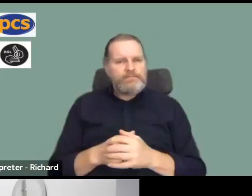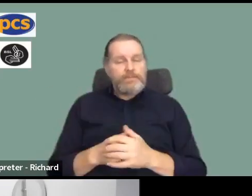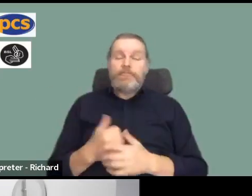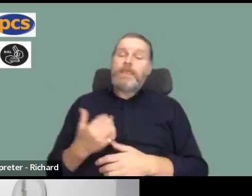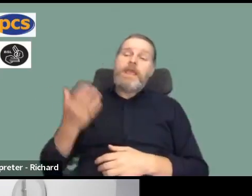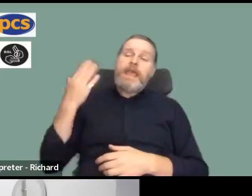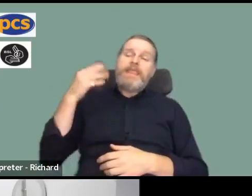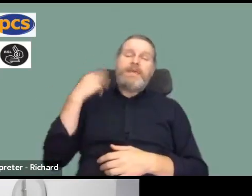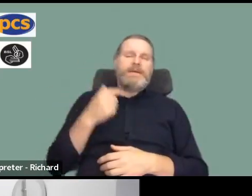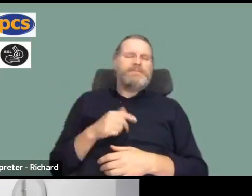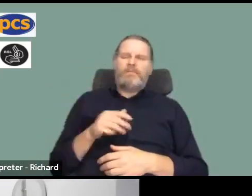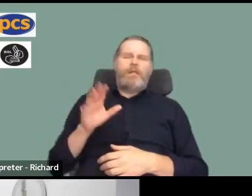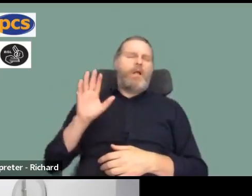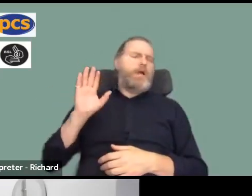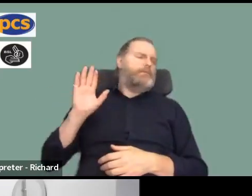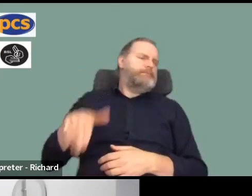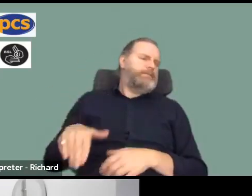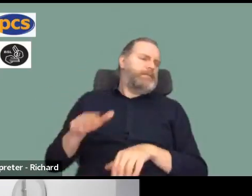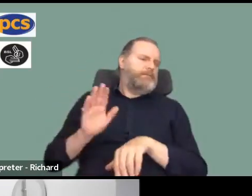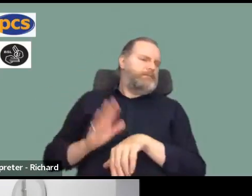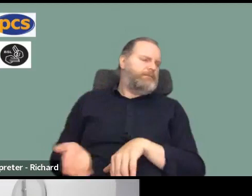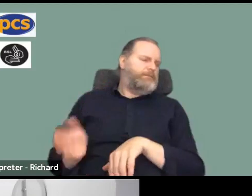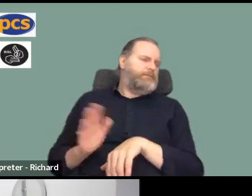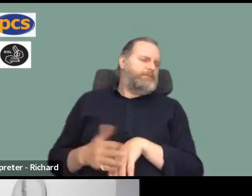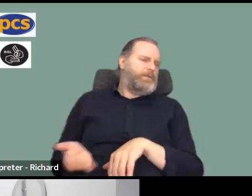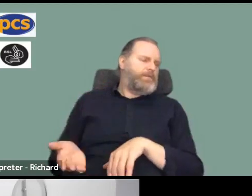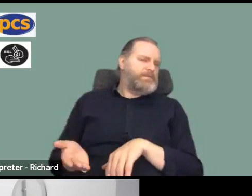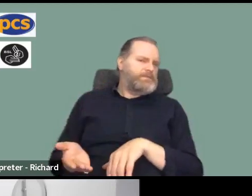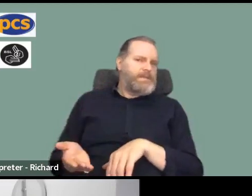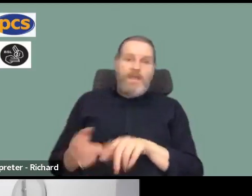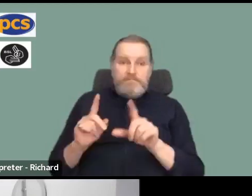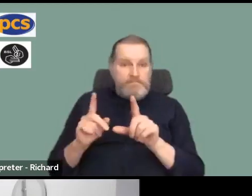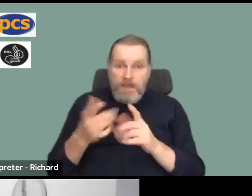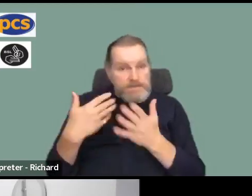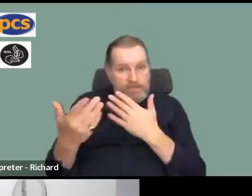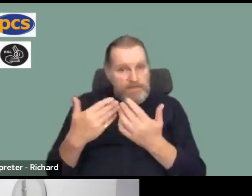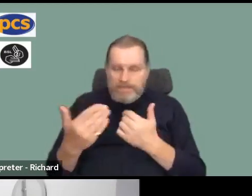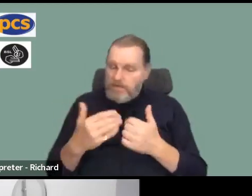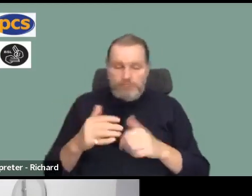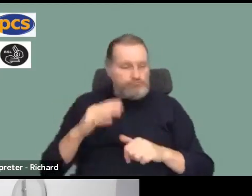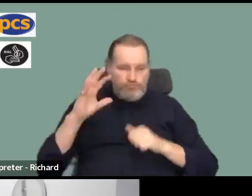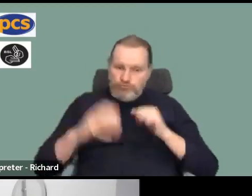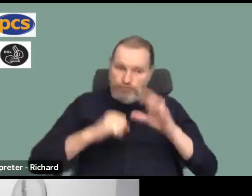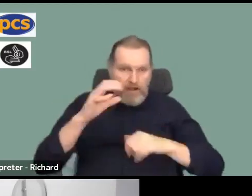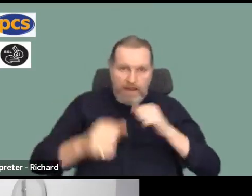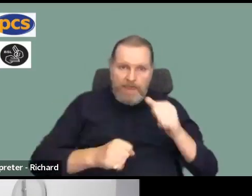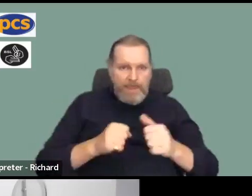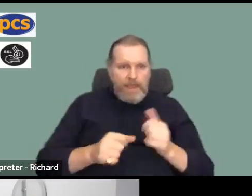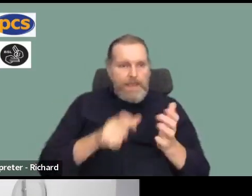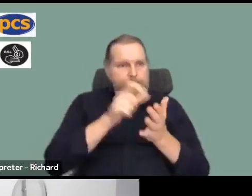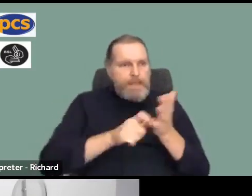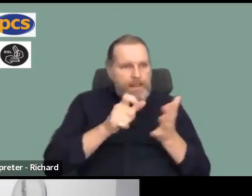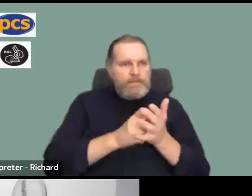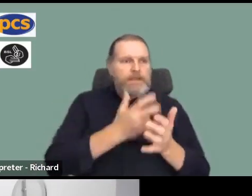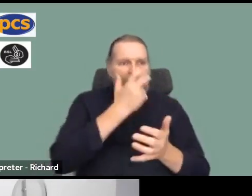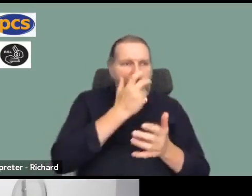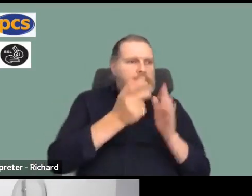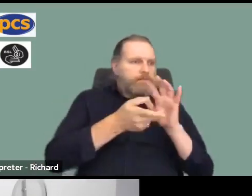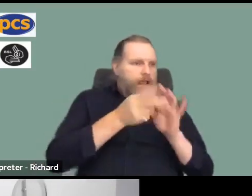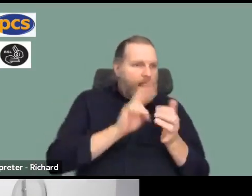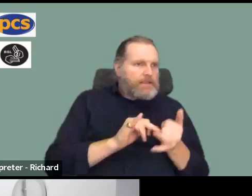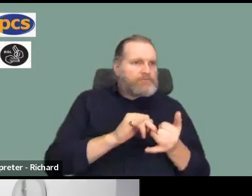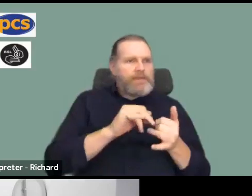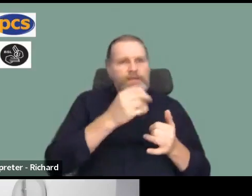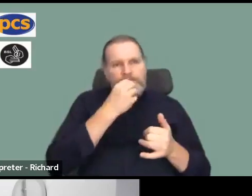but if they're not in a union they'll still be struggling to pay their bills they'll still be overpaying for their pension and if they can now